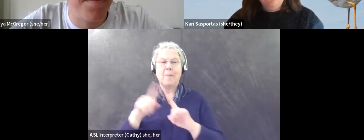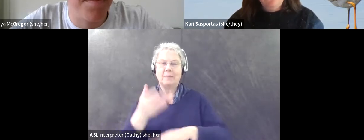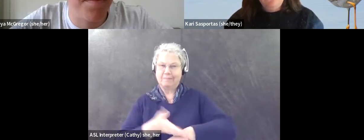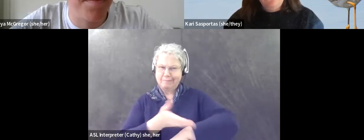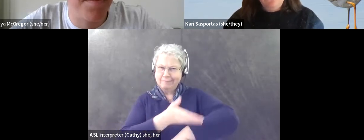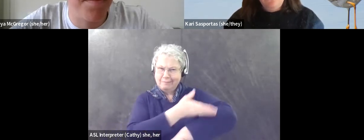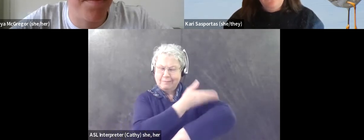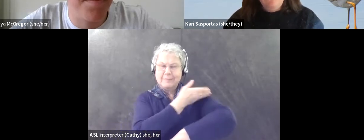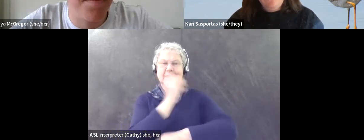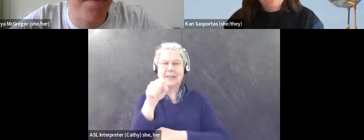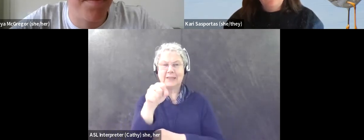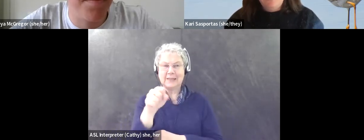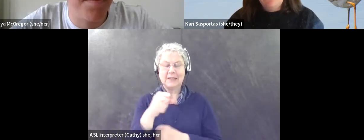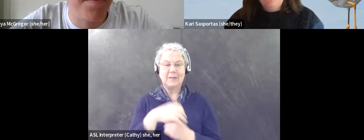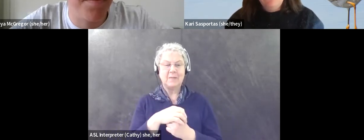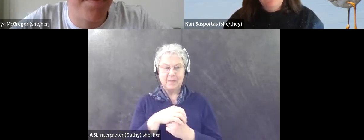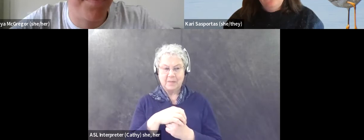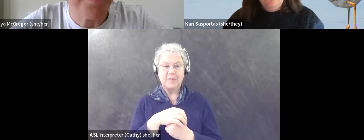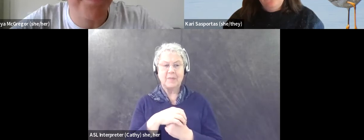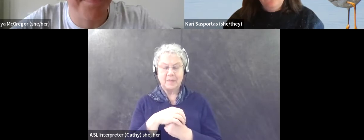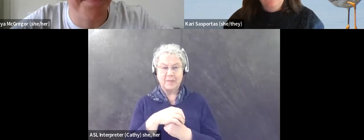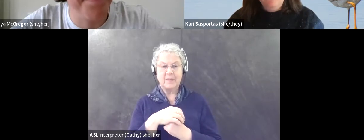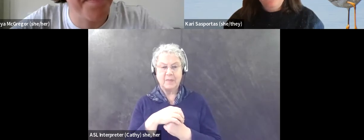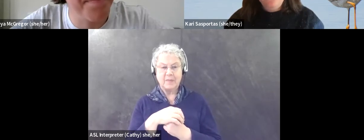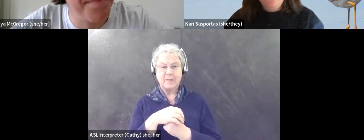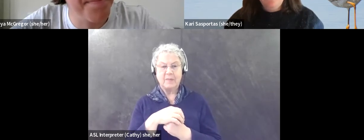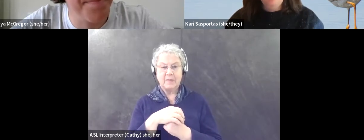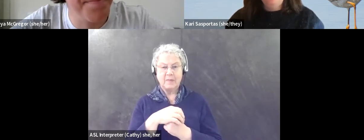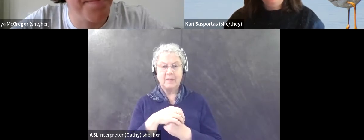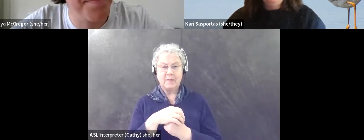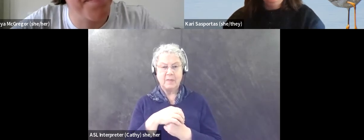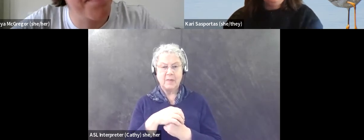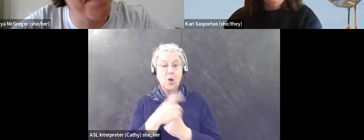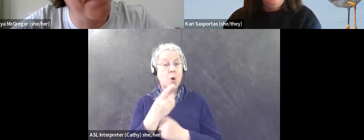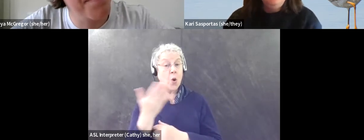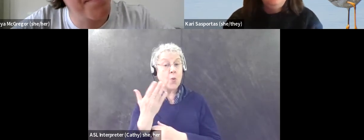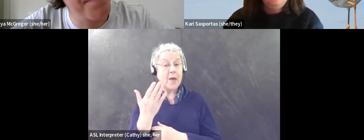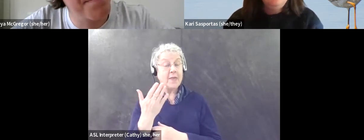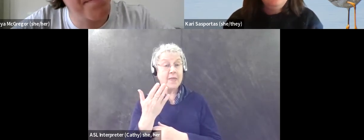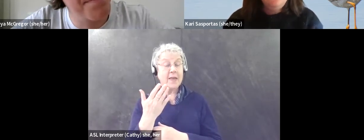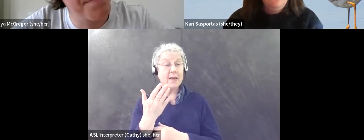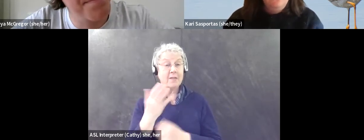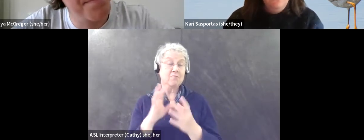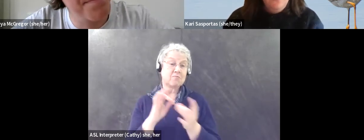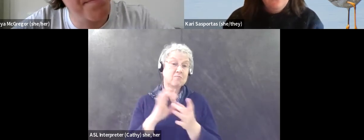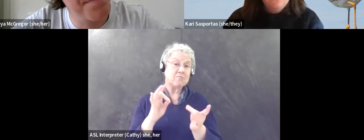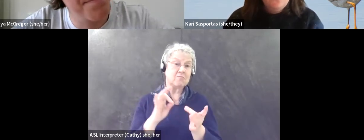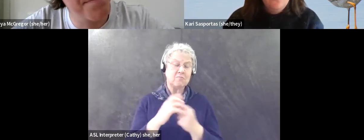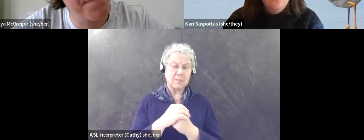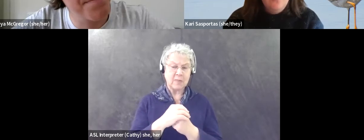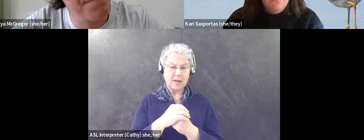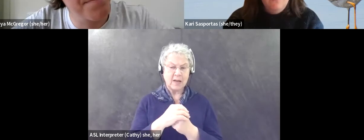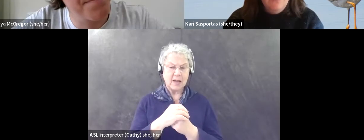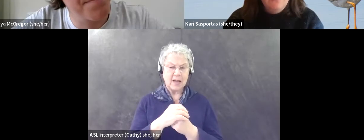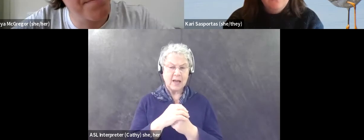um, things are better. Um, one thing I will say, and this is, I guess,